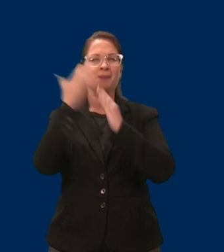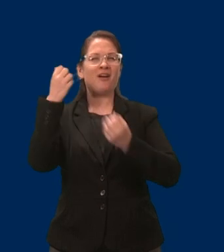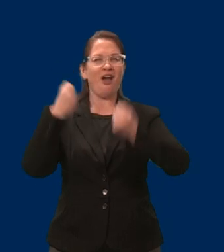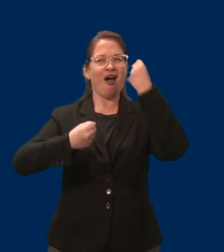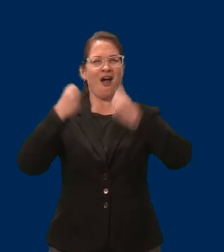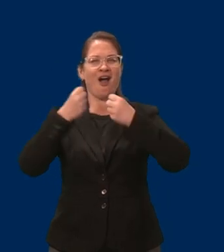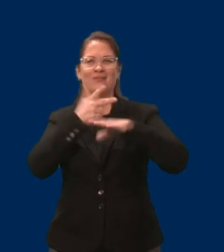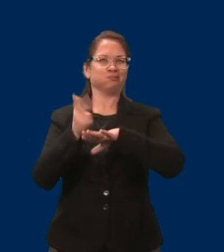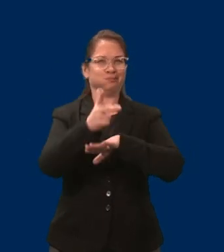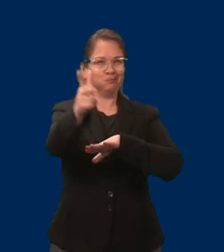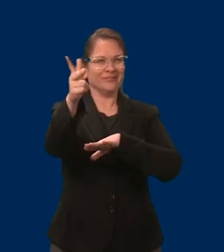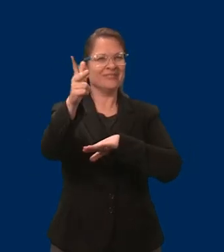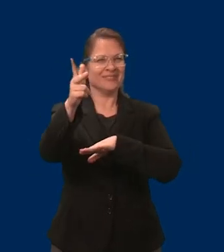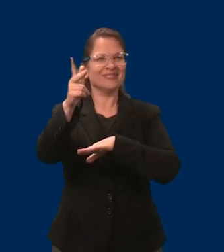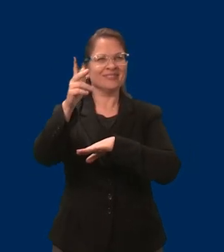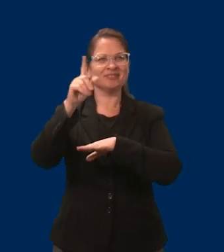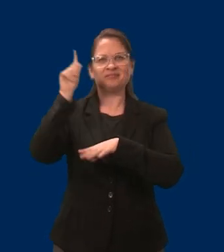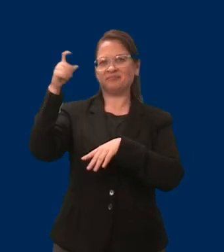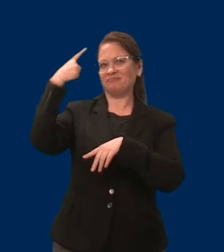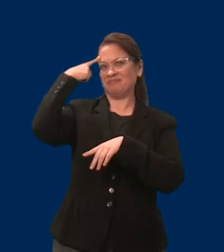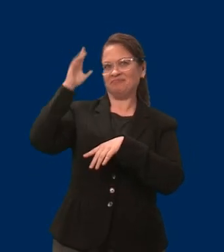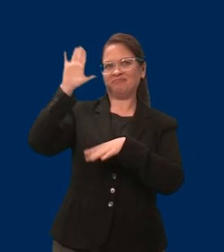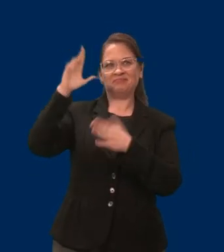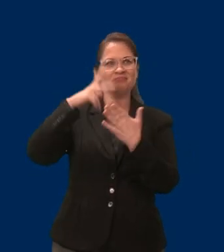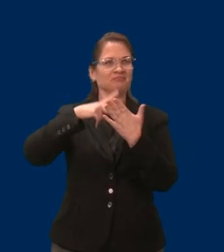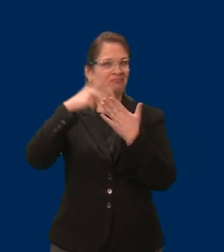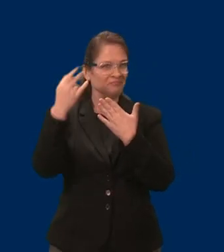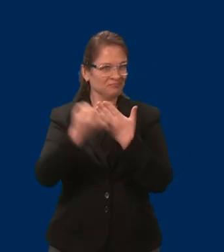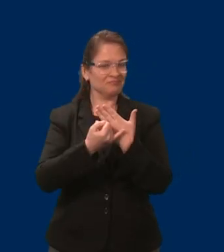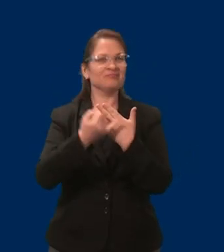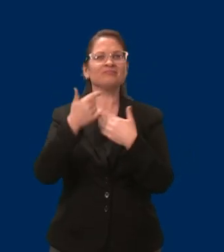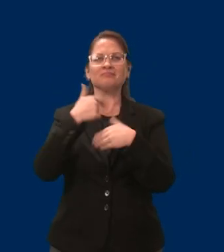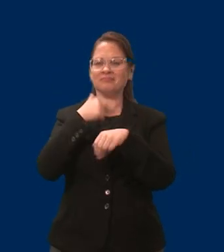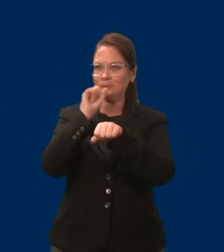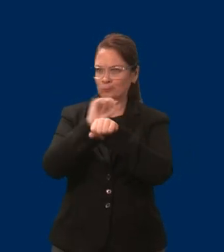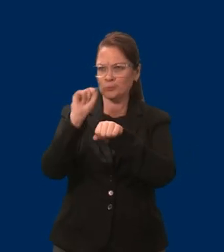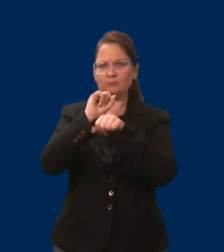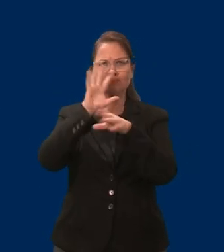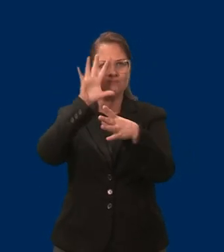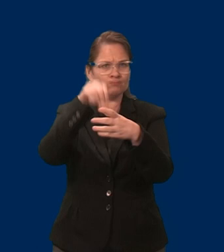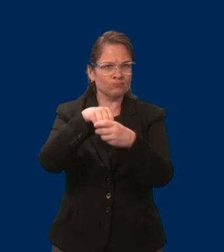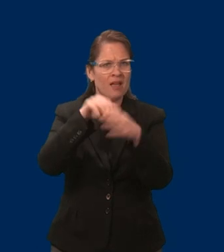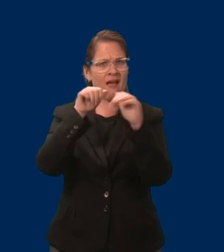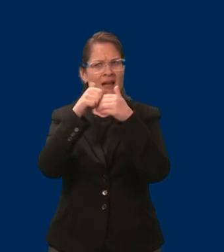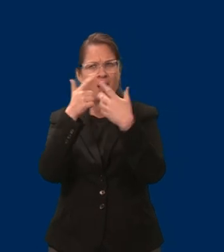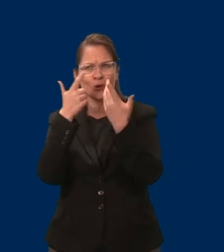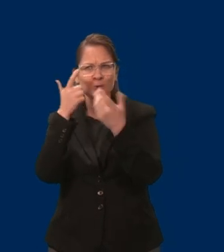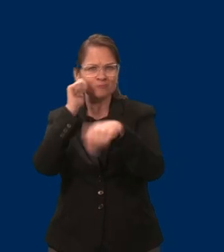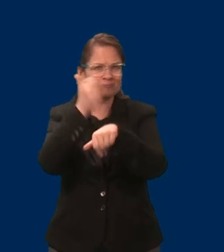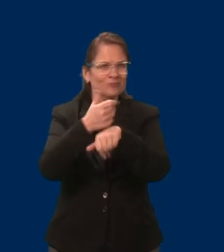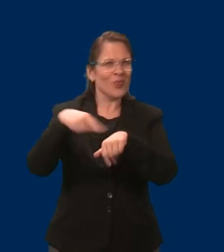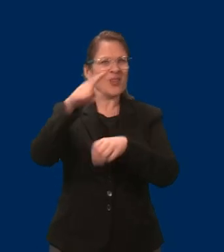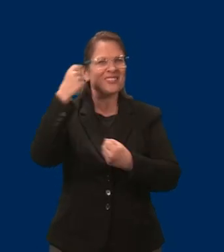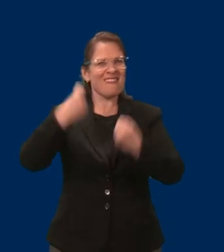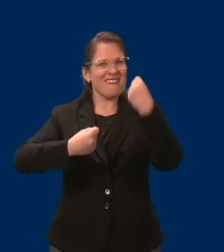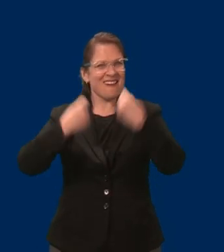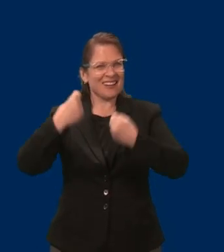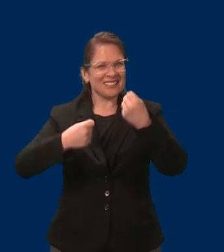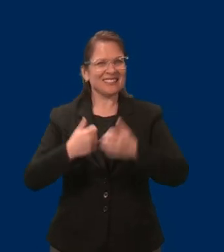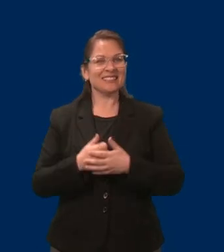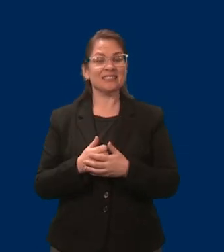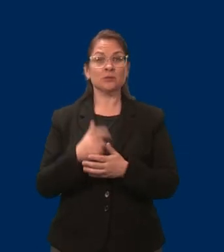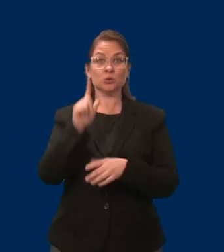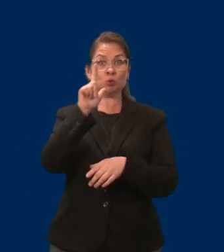I am afforded these work opportunities because, for 26 and a half years, I have been a recipient